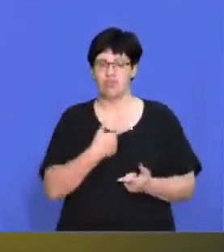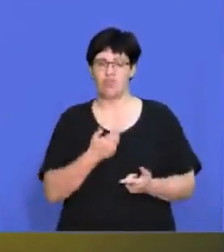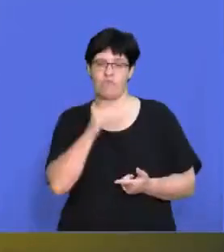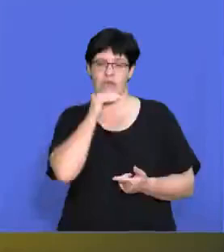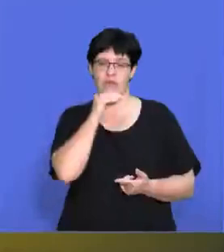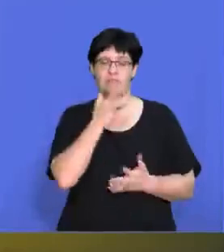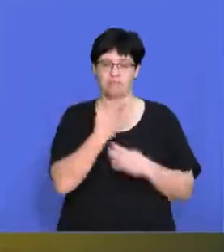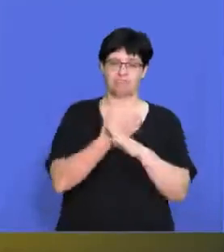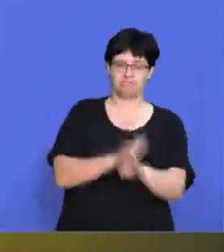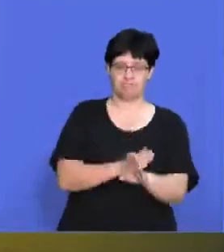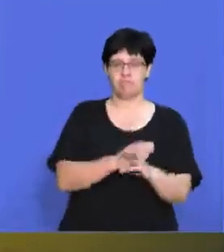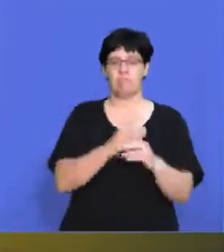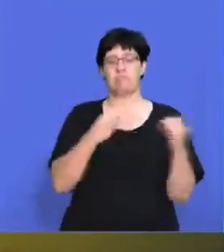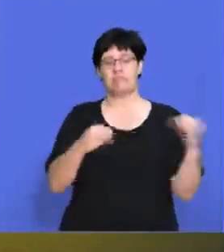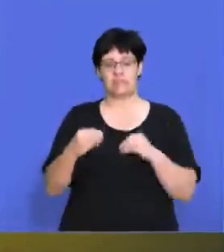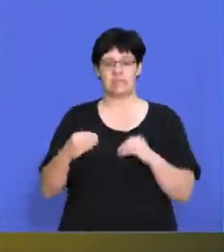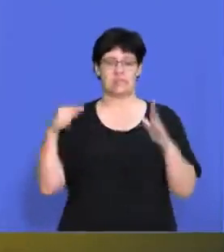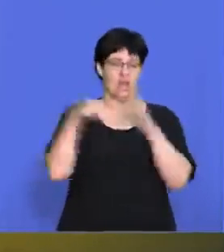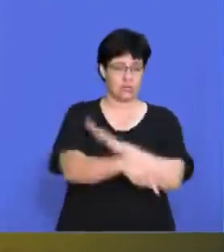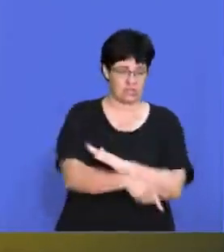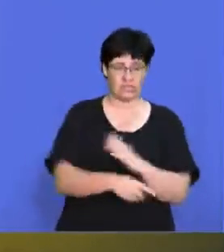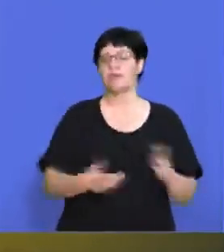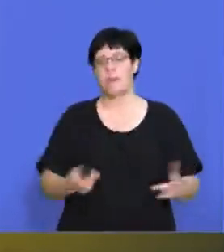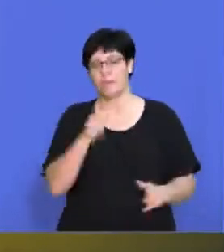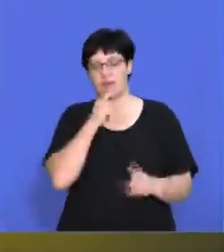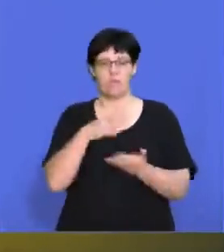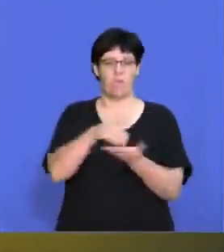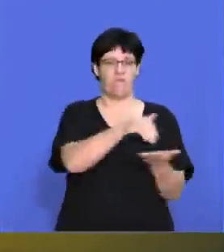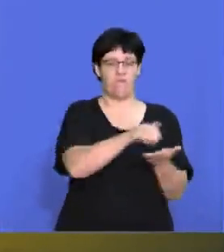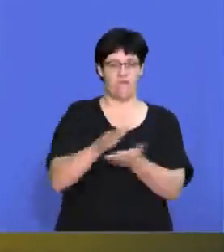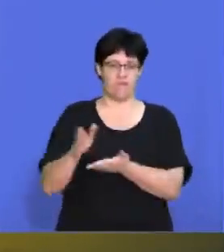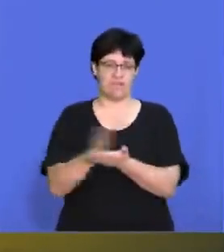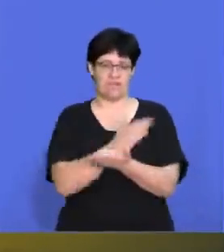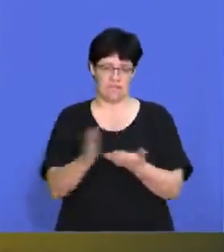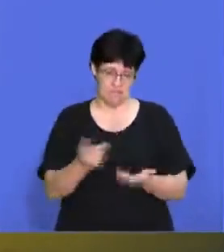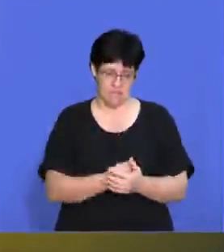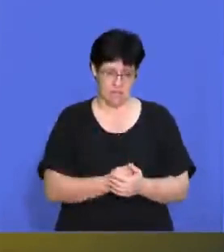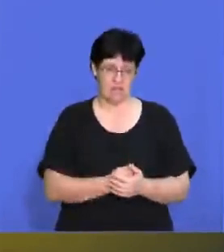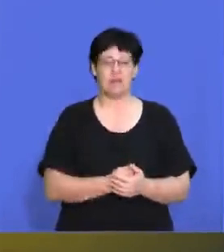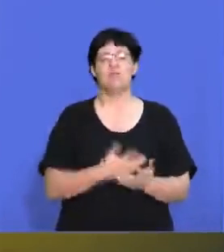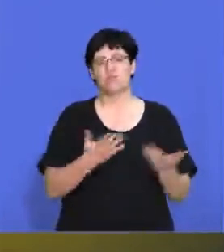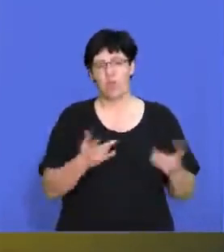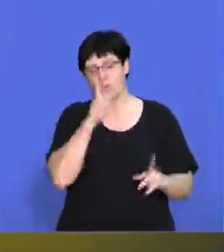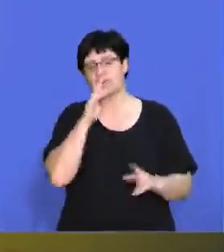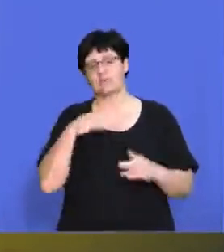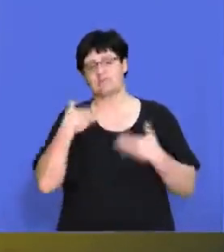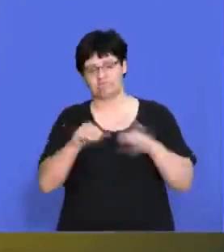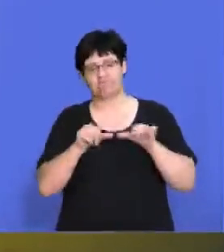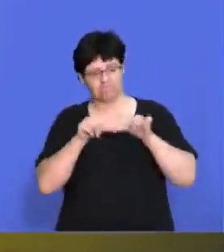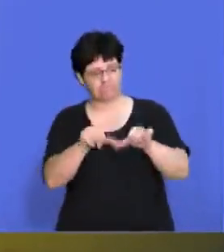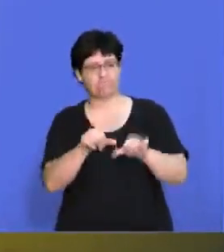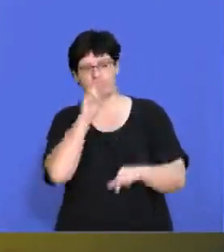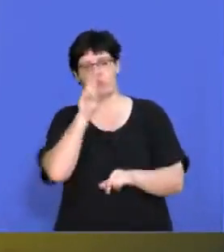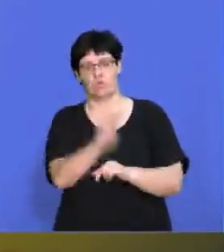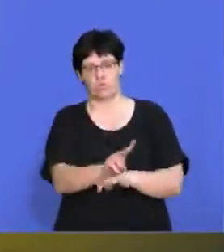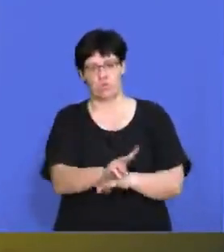So in order to prevent the business from being liquidated, we might have to retrench some lines there. So you have to continuously look